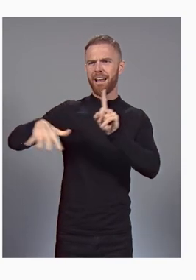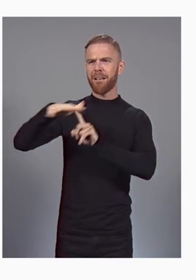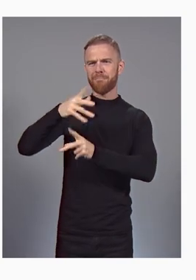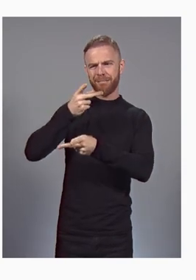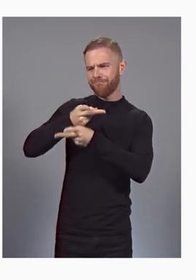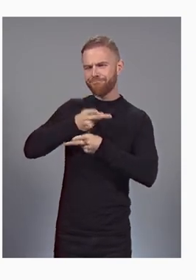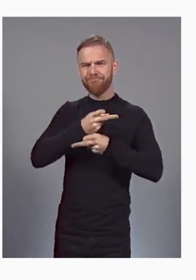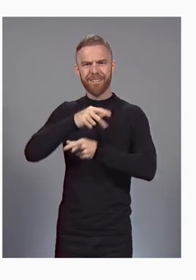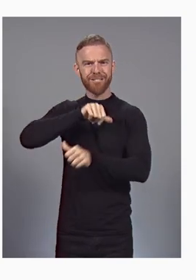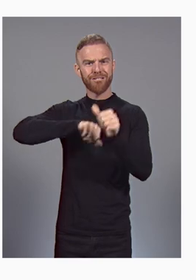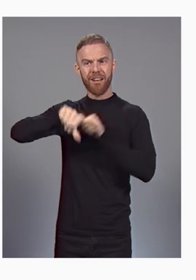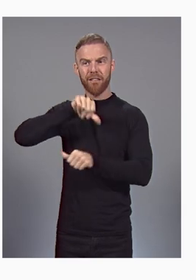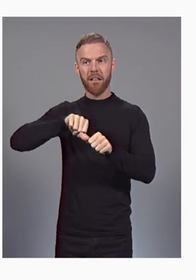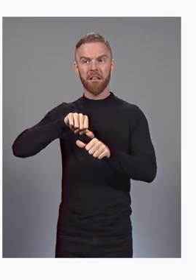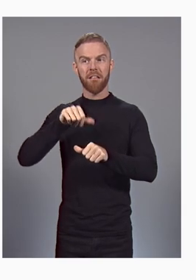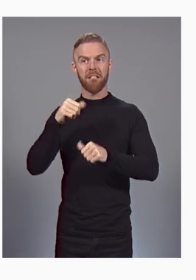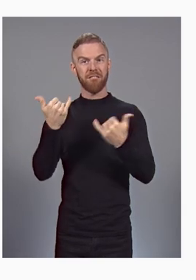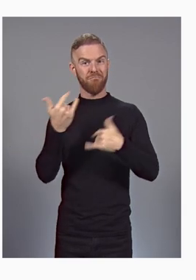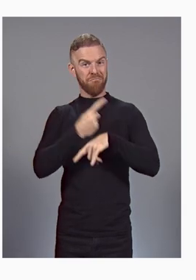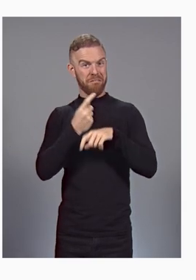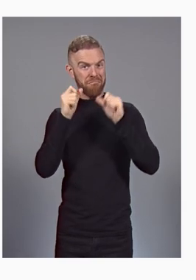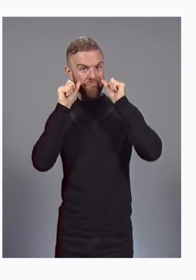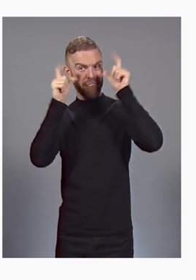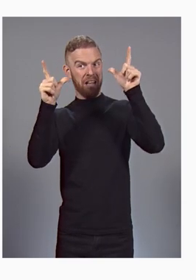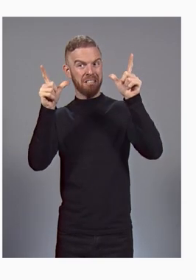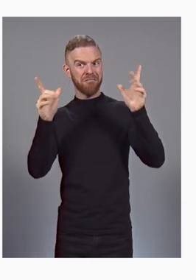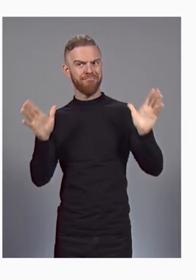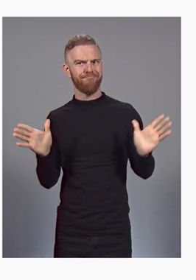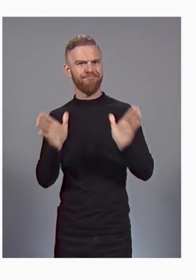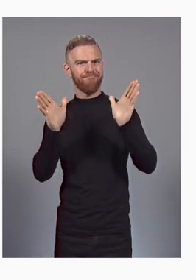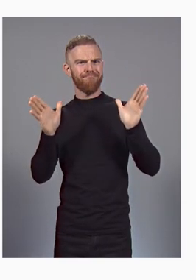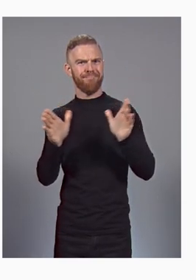may surprise us, push us, even scare us.